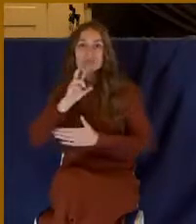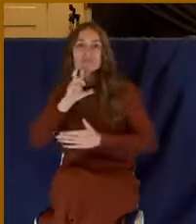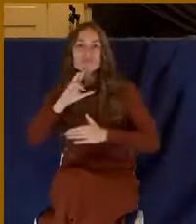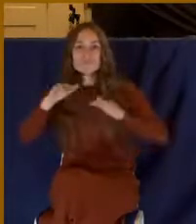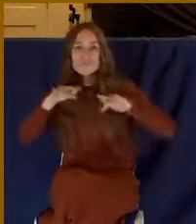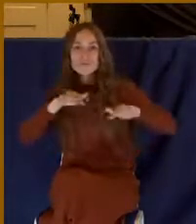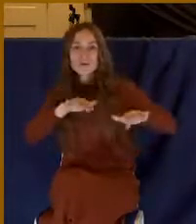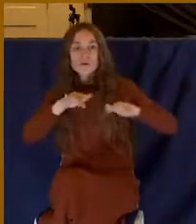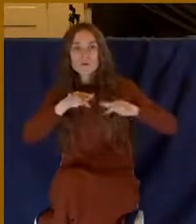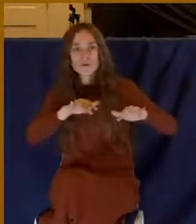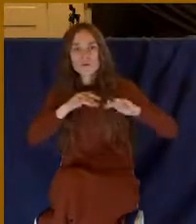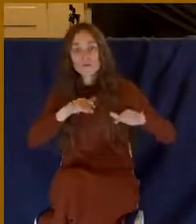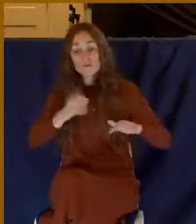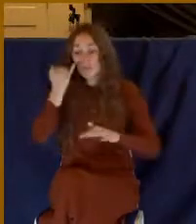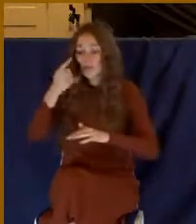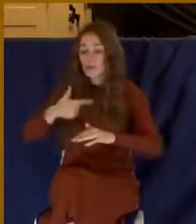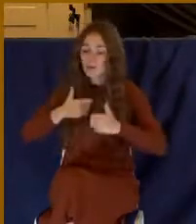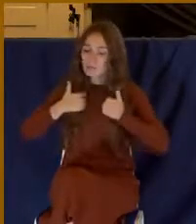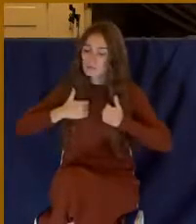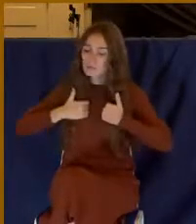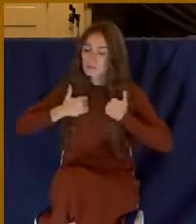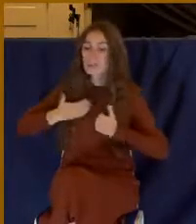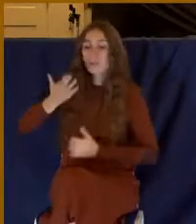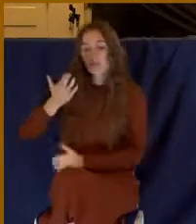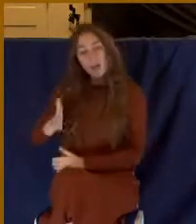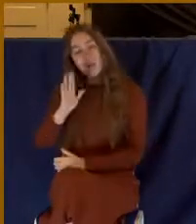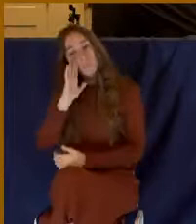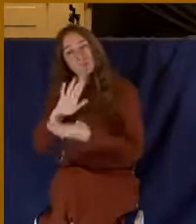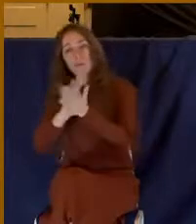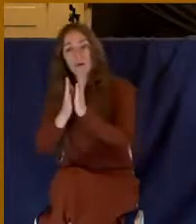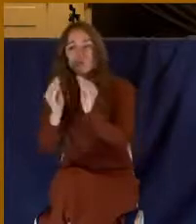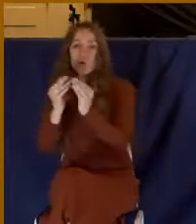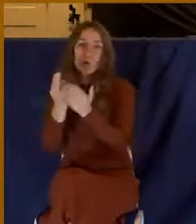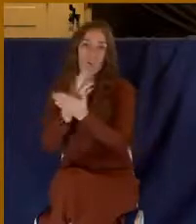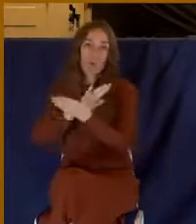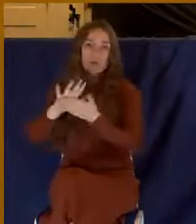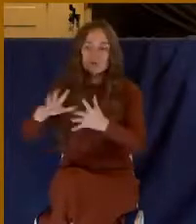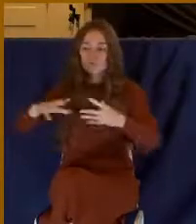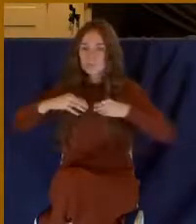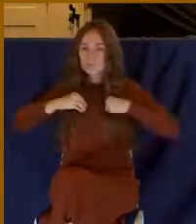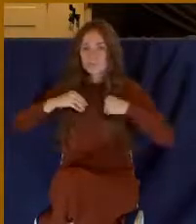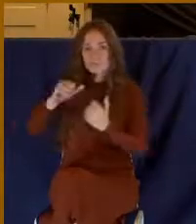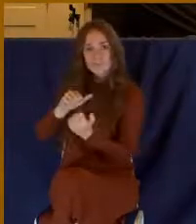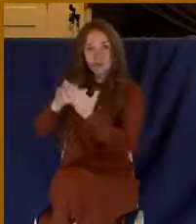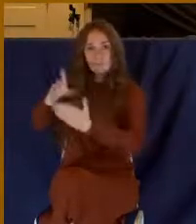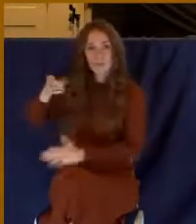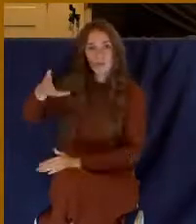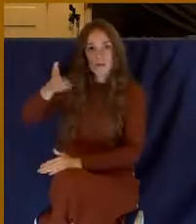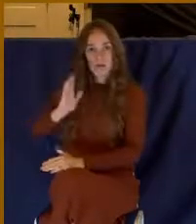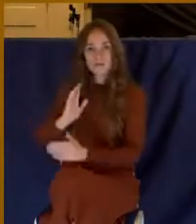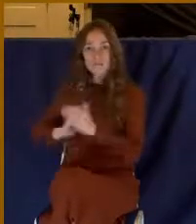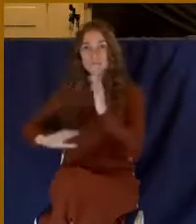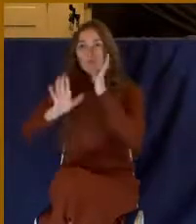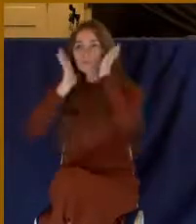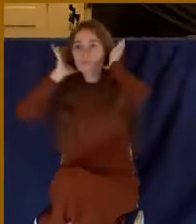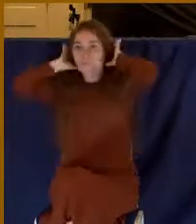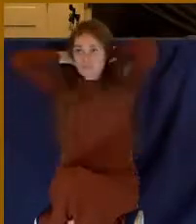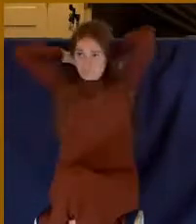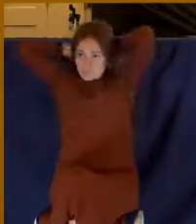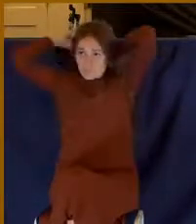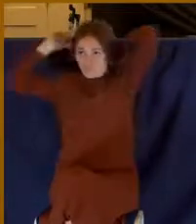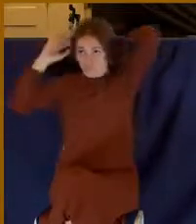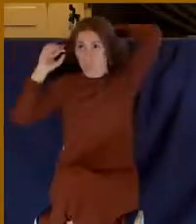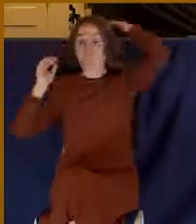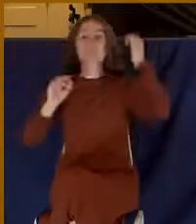more acceptable to their gods and goddesses. And so a ritualism is this excessive attention to some form